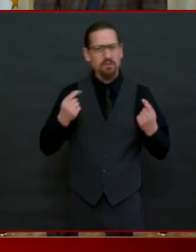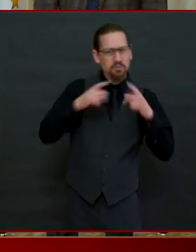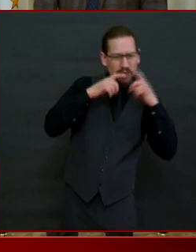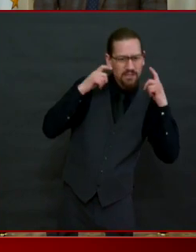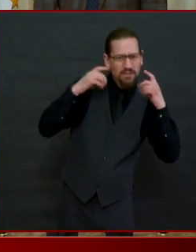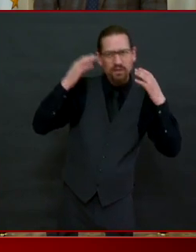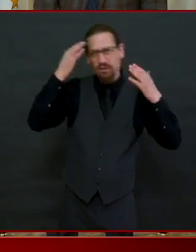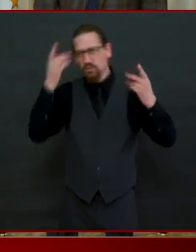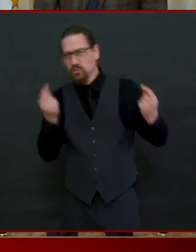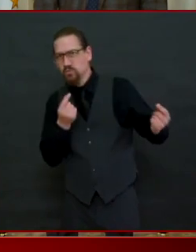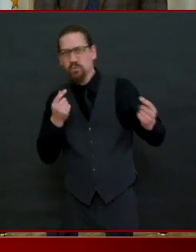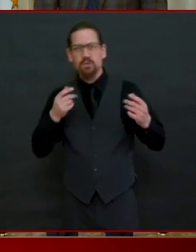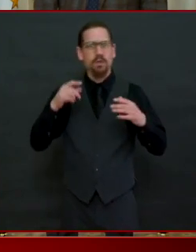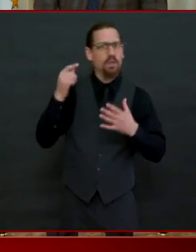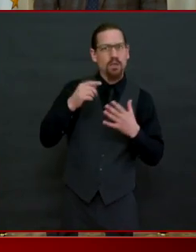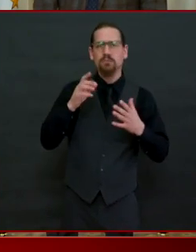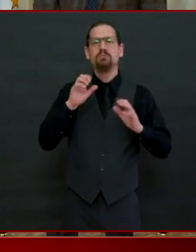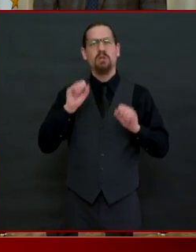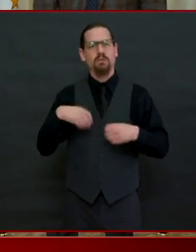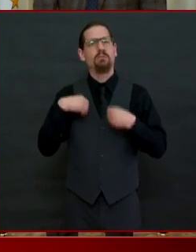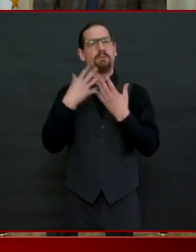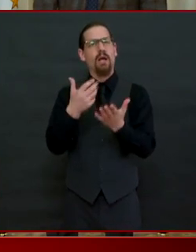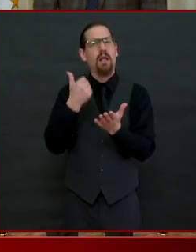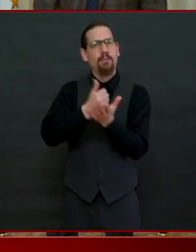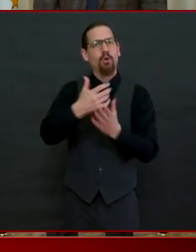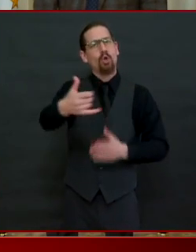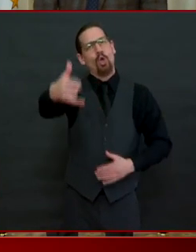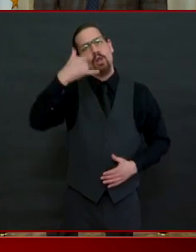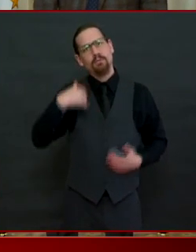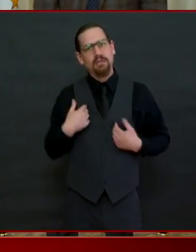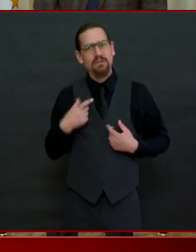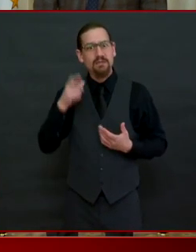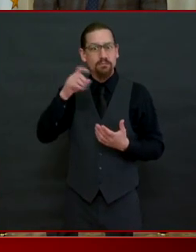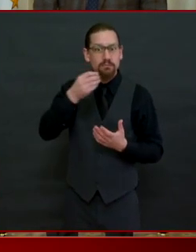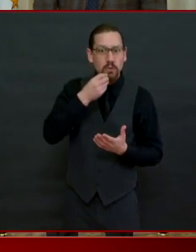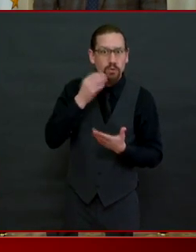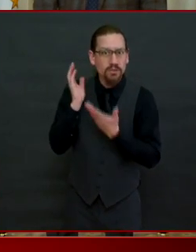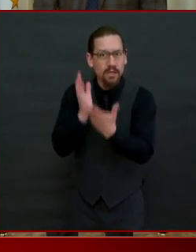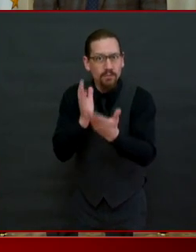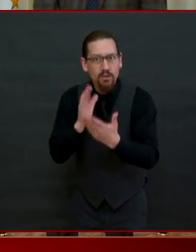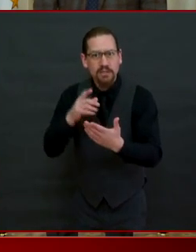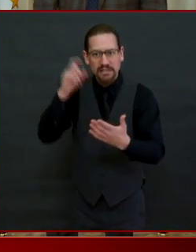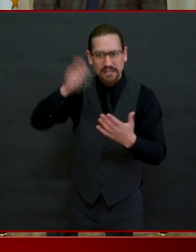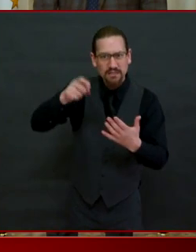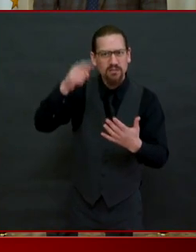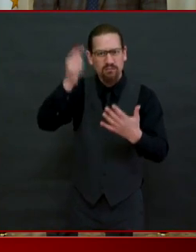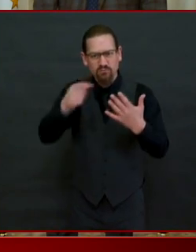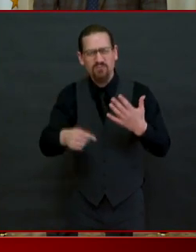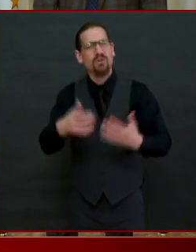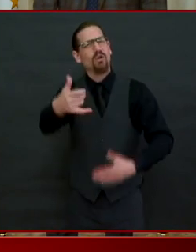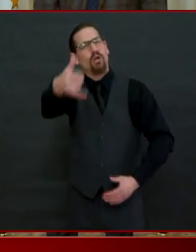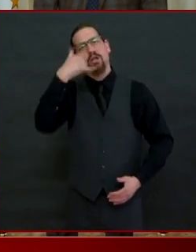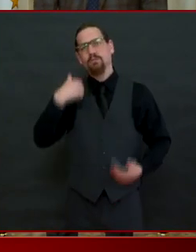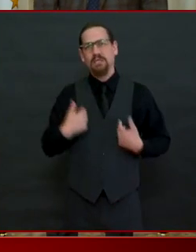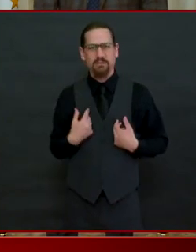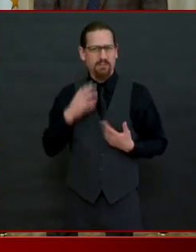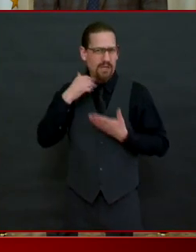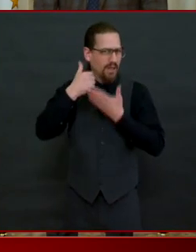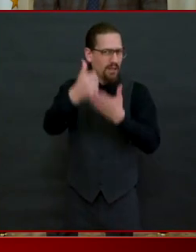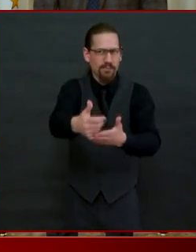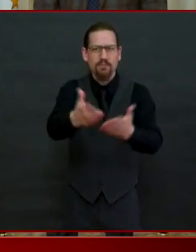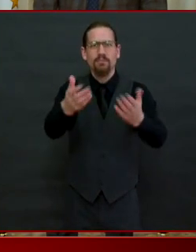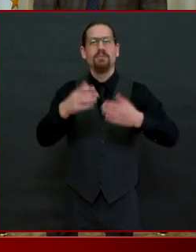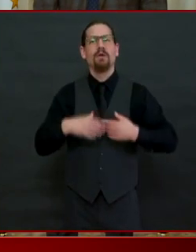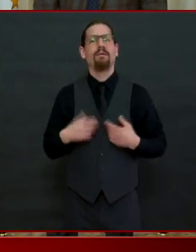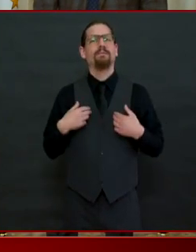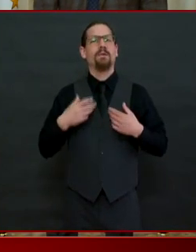this is this is weird there's no other way to say it i've heard from a lot of you saying do i really have to do this does it